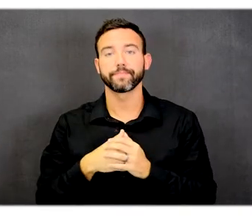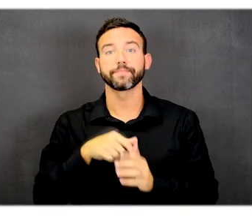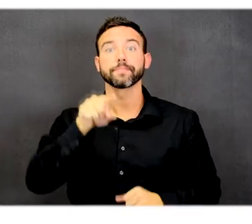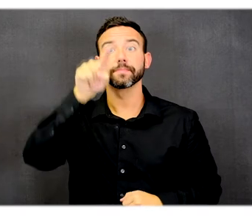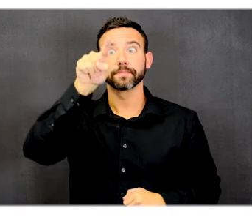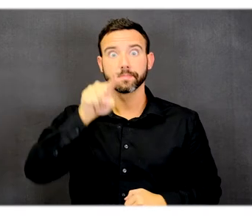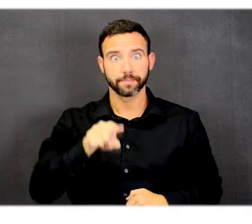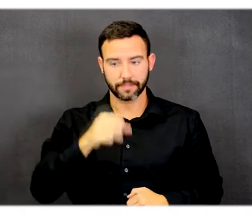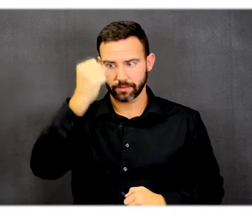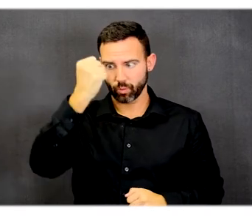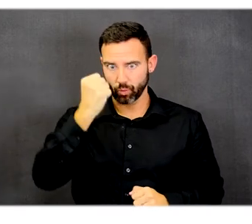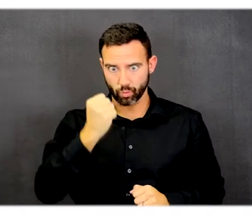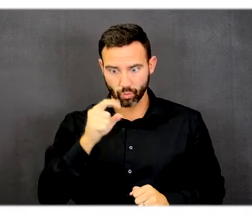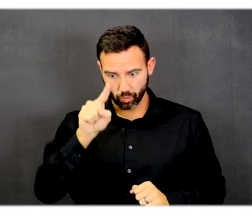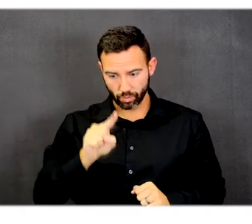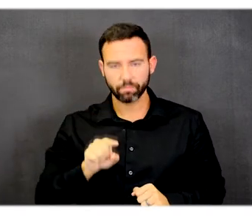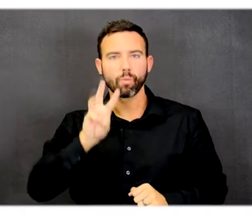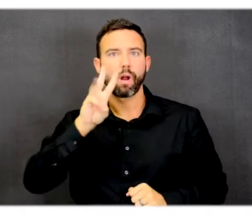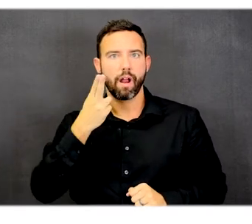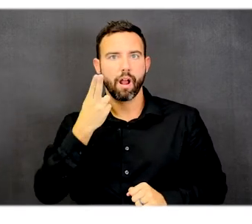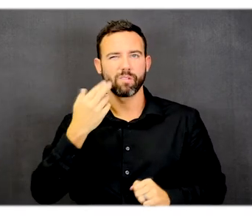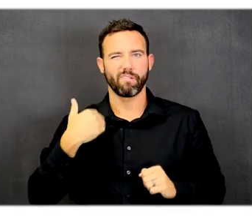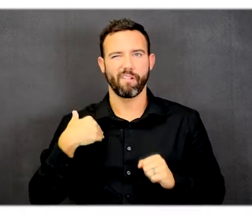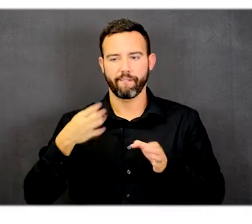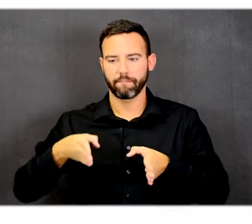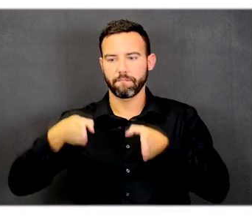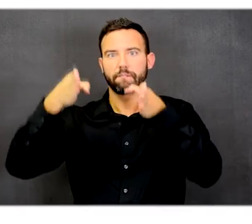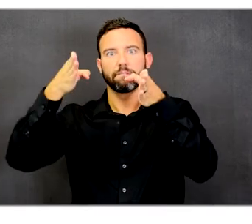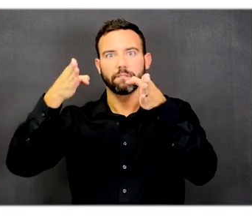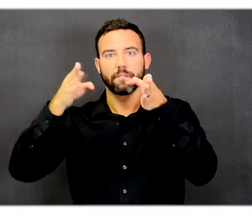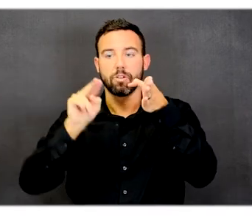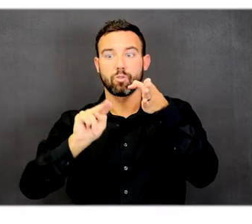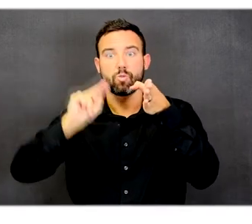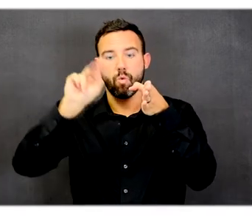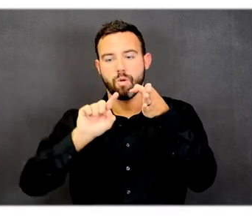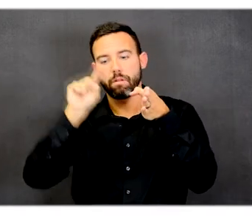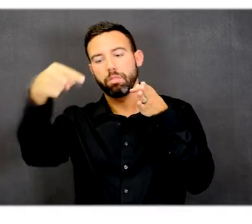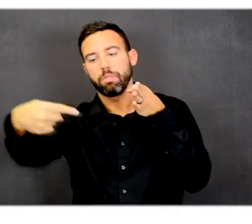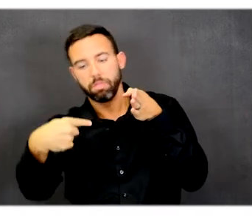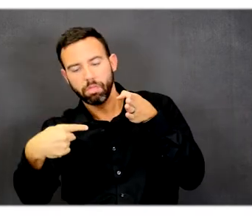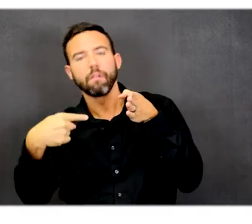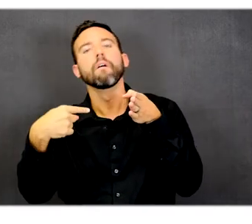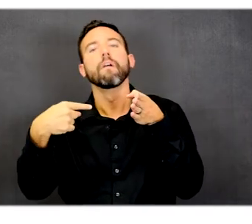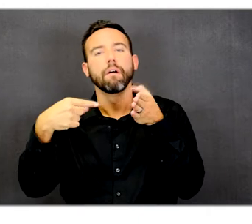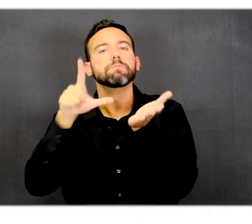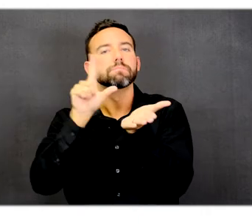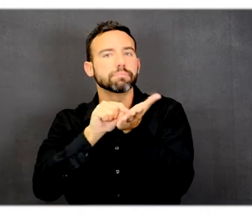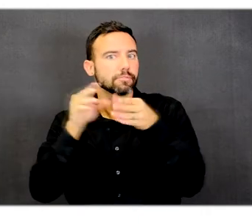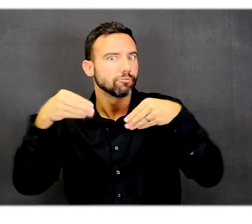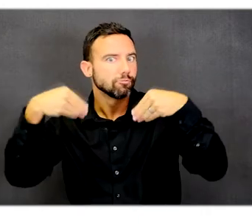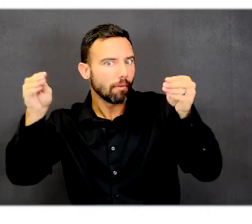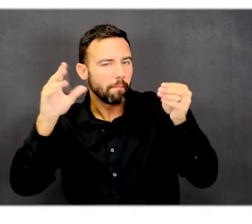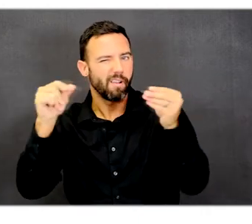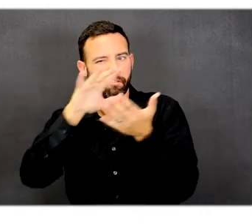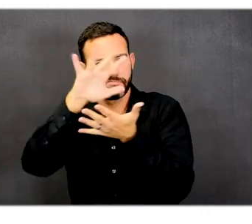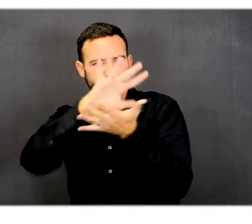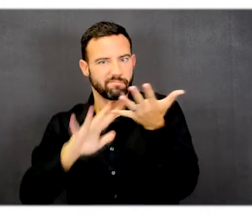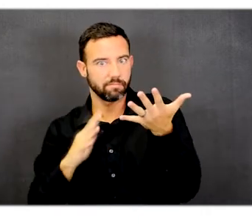there are two different sides of the warehouse. On the north side is the print shop and the reprographics area.